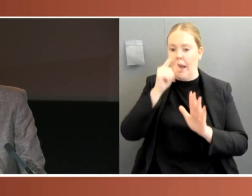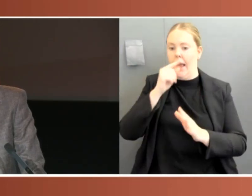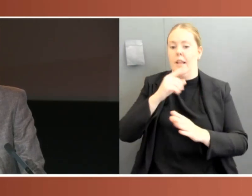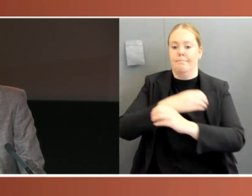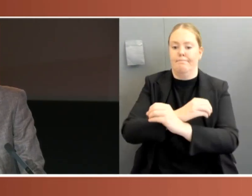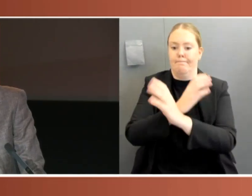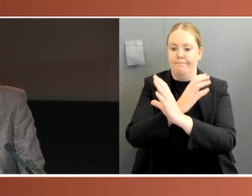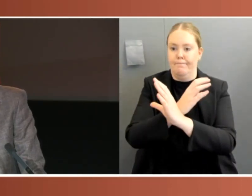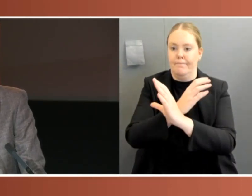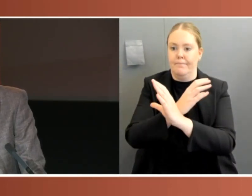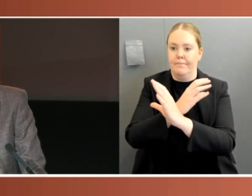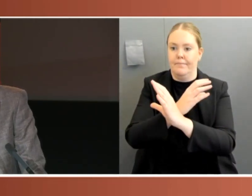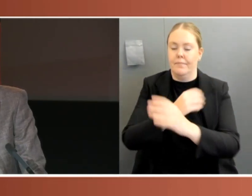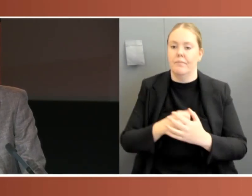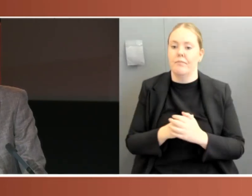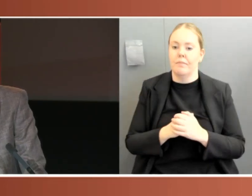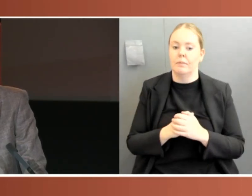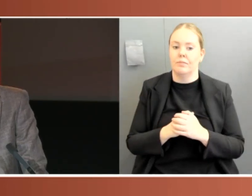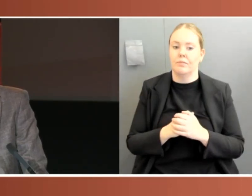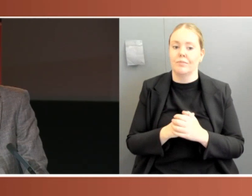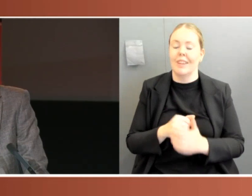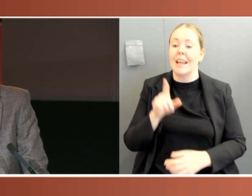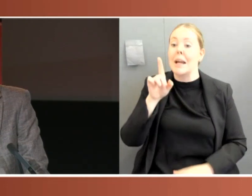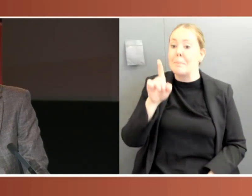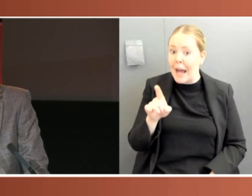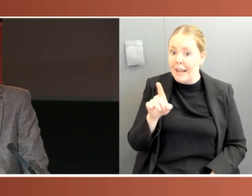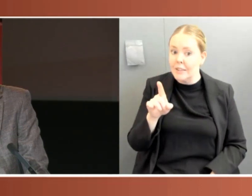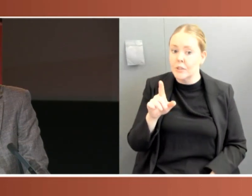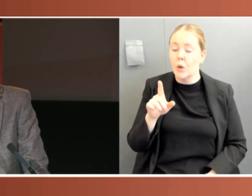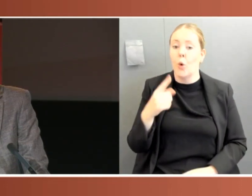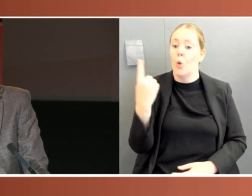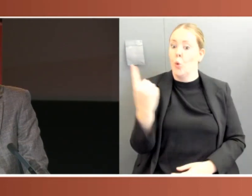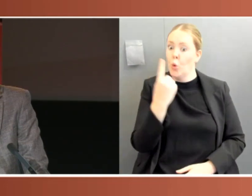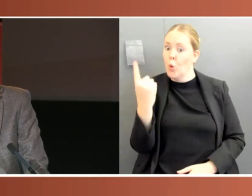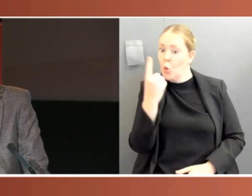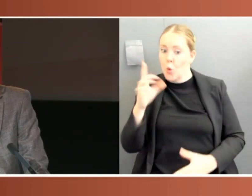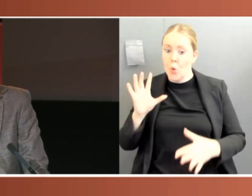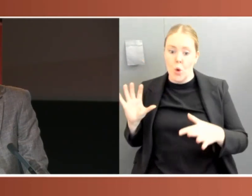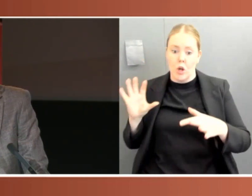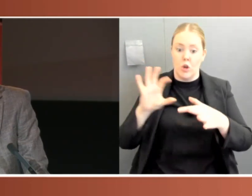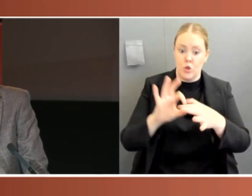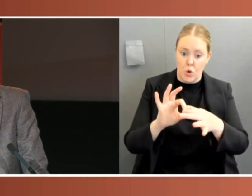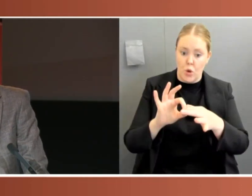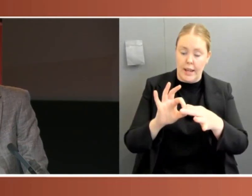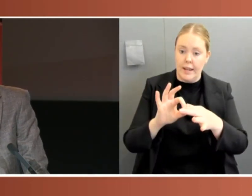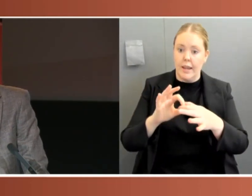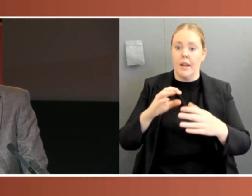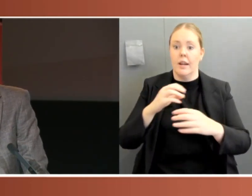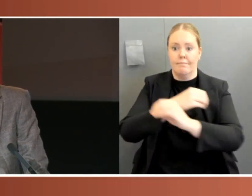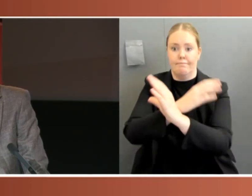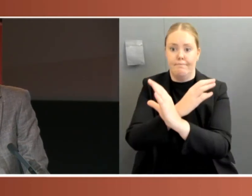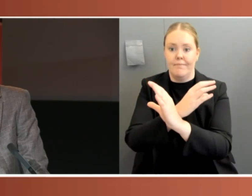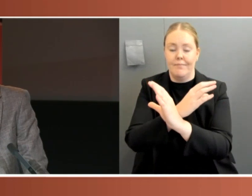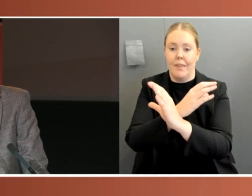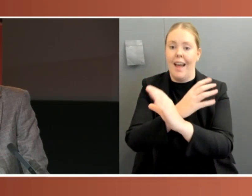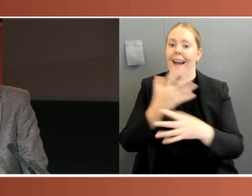Nevertheless, there were significant restrictions placed on those who would attend remotely. Those participating online were not permitted to vote. They were not permitted